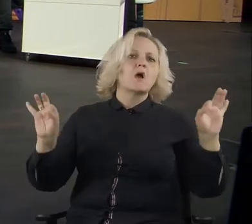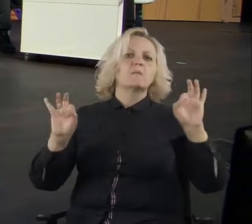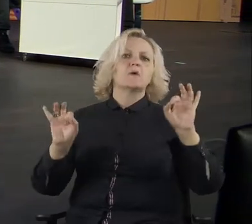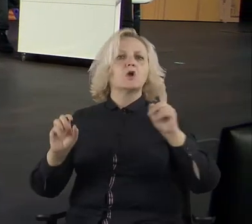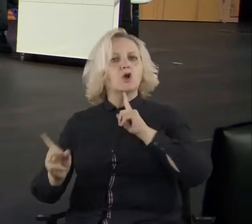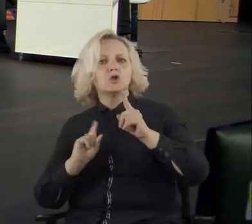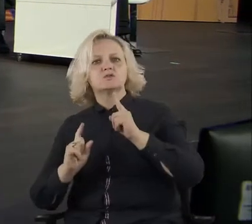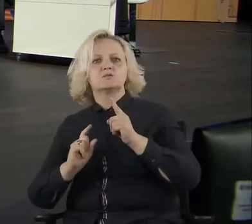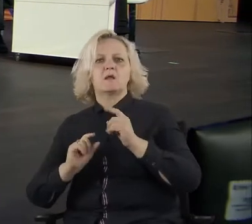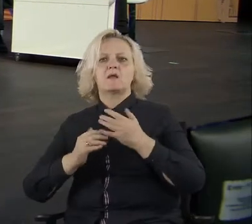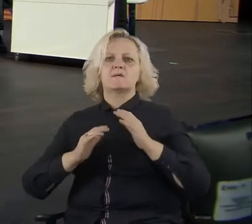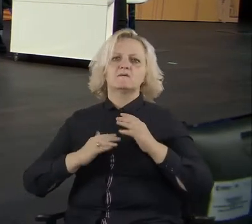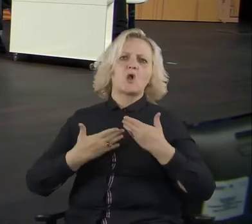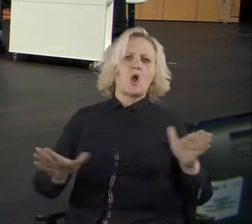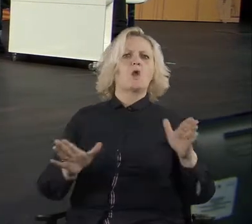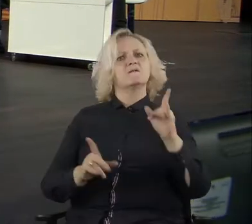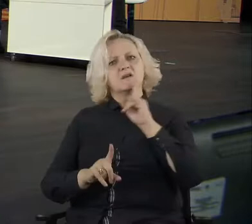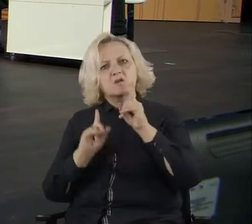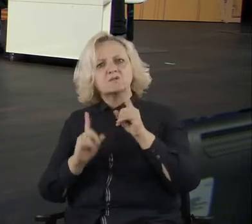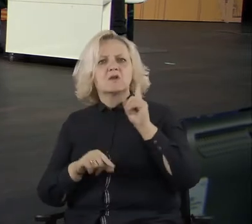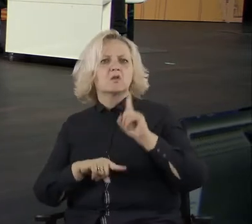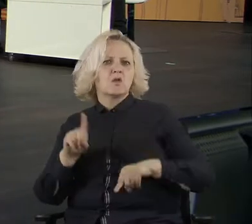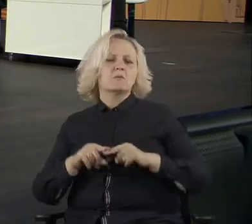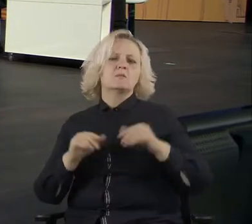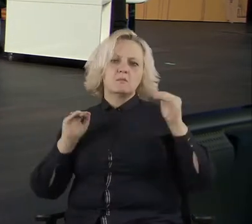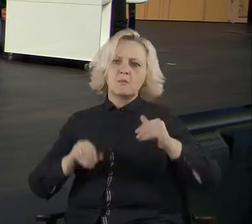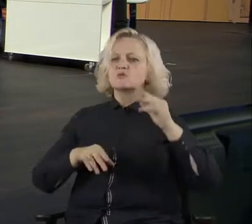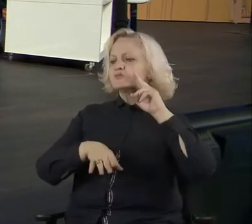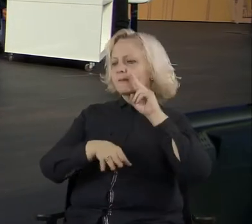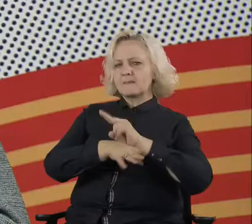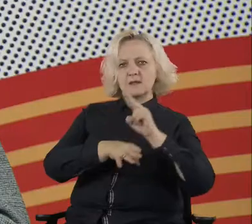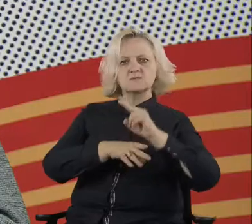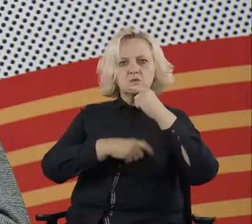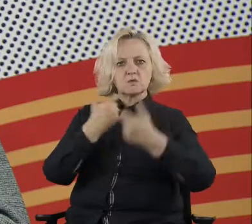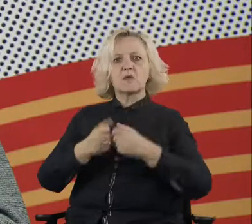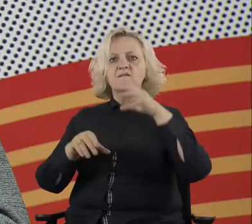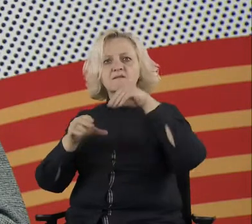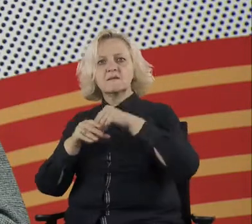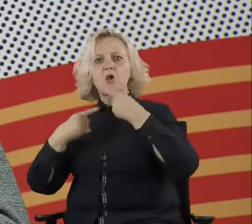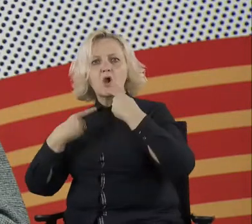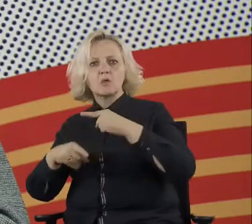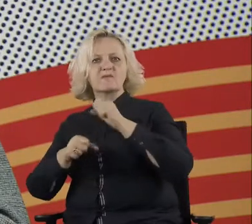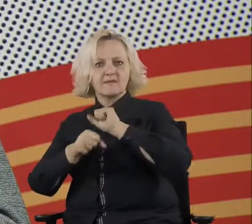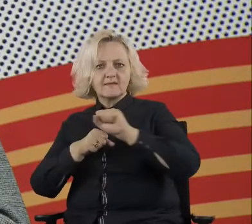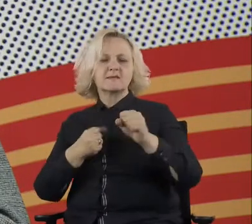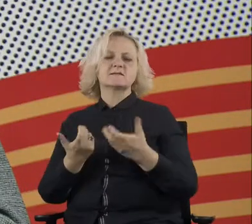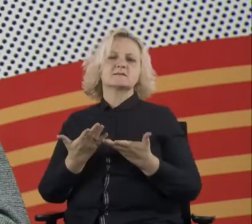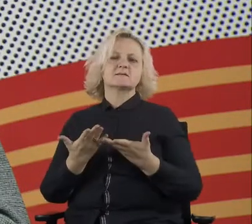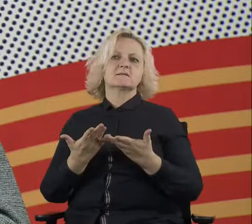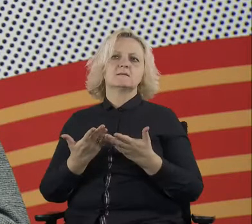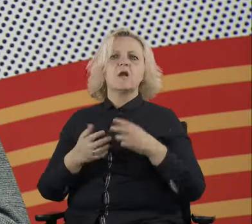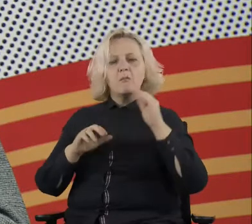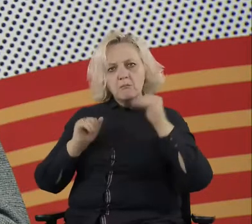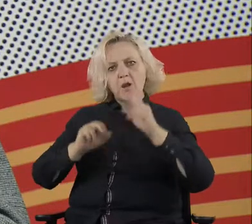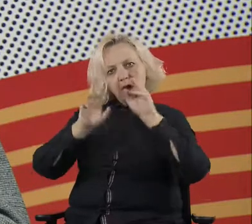It means that it's accountable. It means that we can examine the moral, ethical and political values, not only